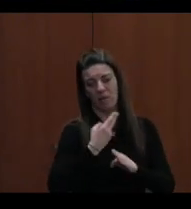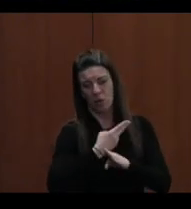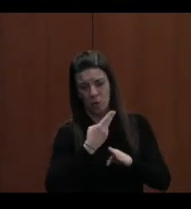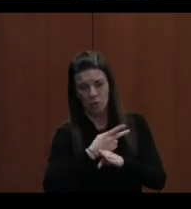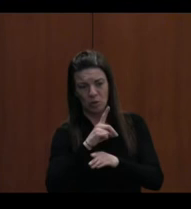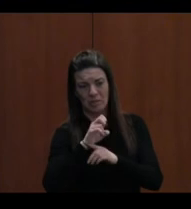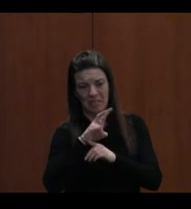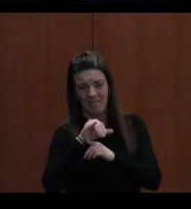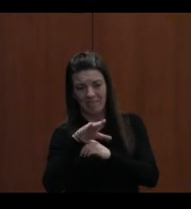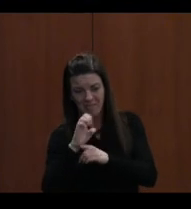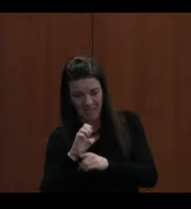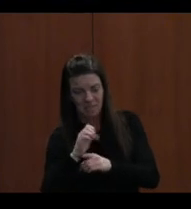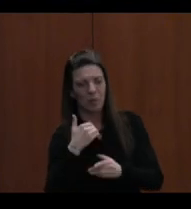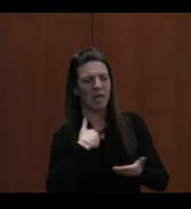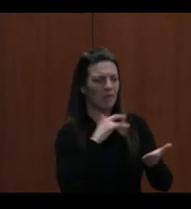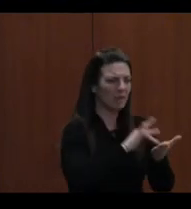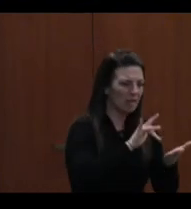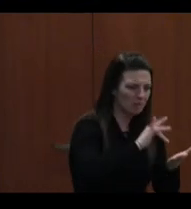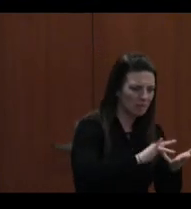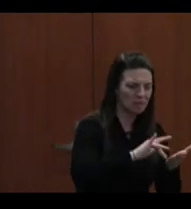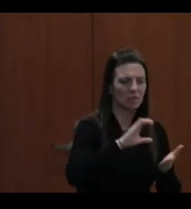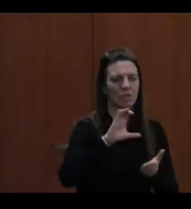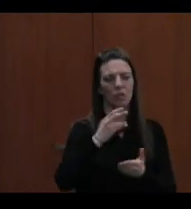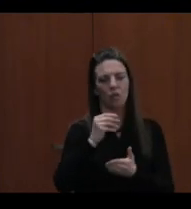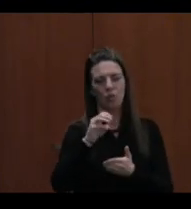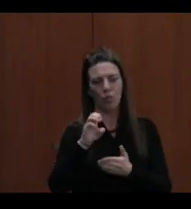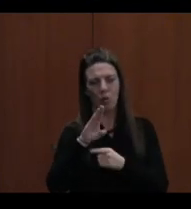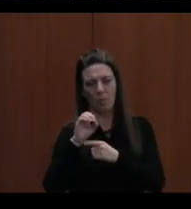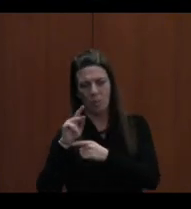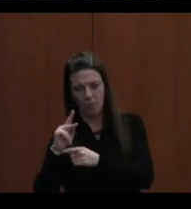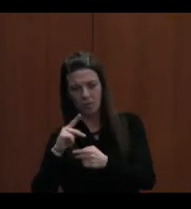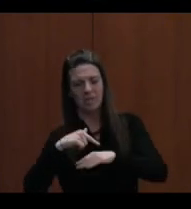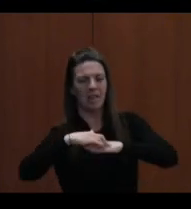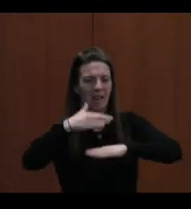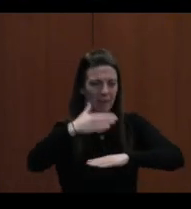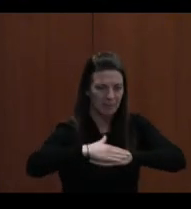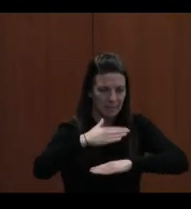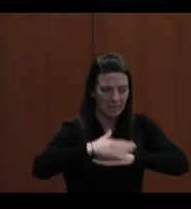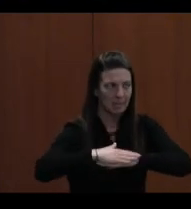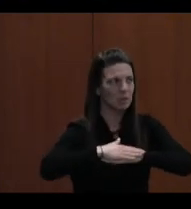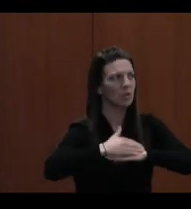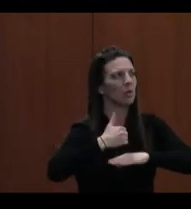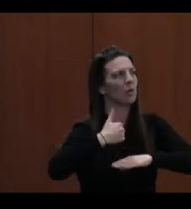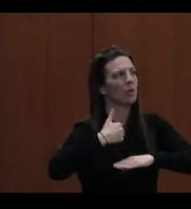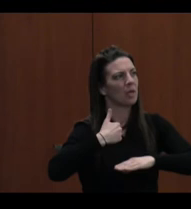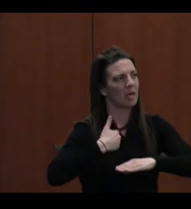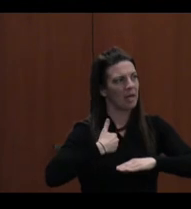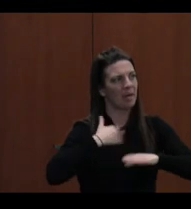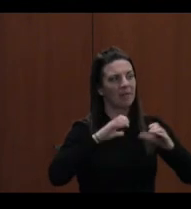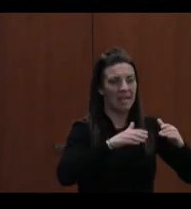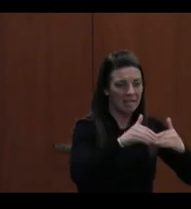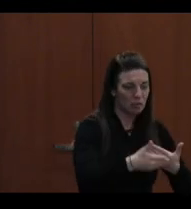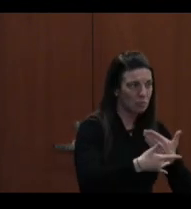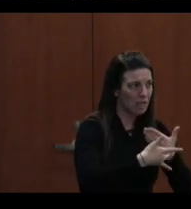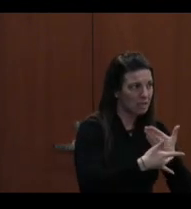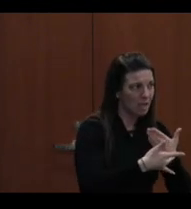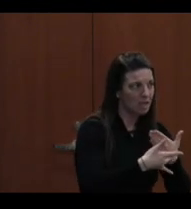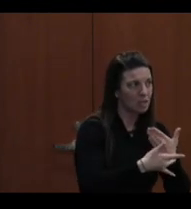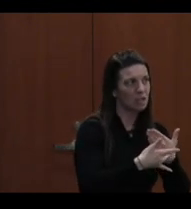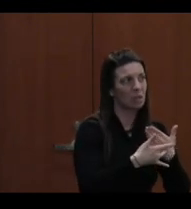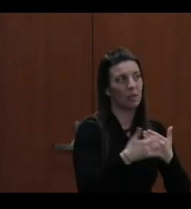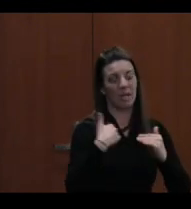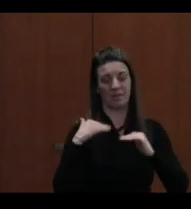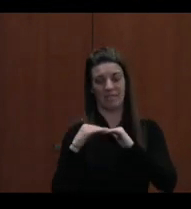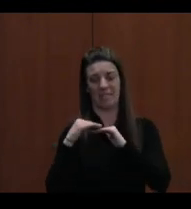and staff laptops. Classroom technology is made up of projectors, adapters, cables. Sustainable life cycle management,